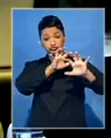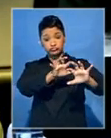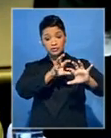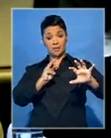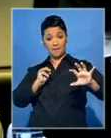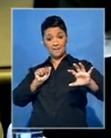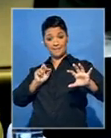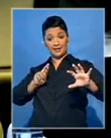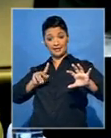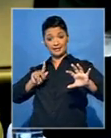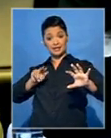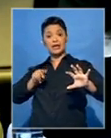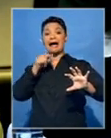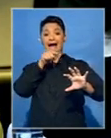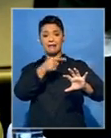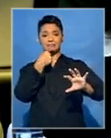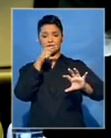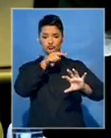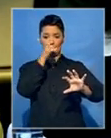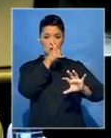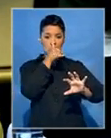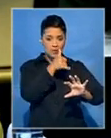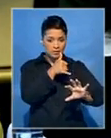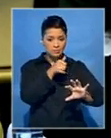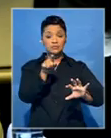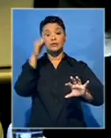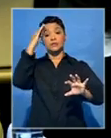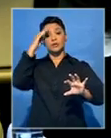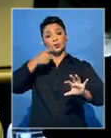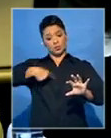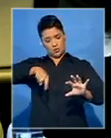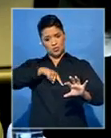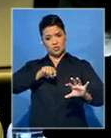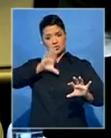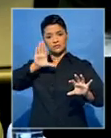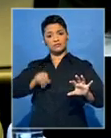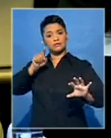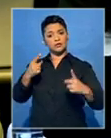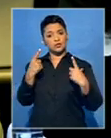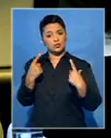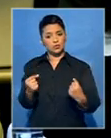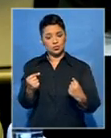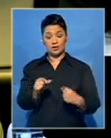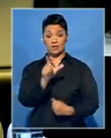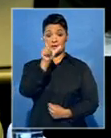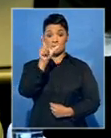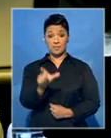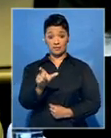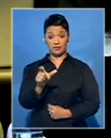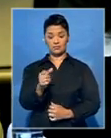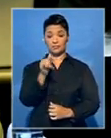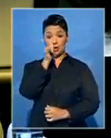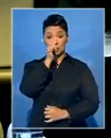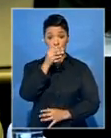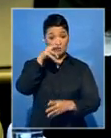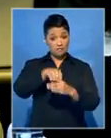We know what happens, what we should do, what should we do as a country with reasonable people who